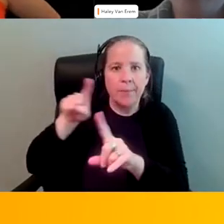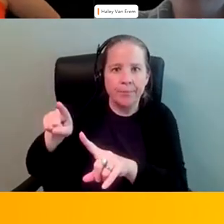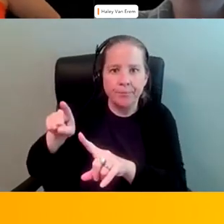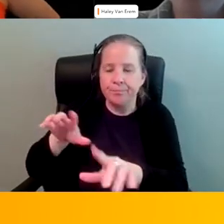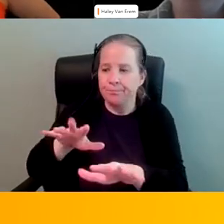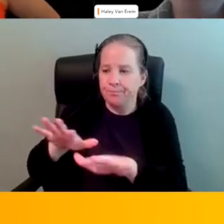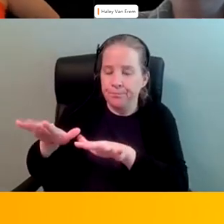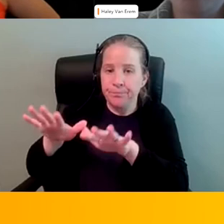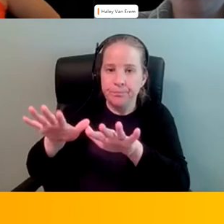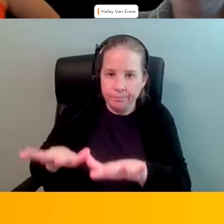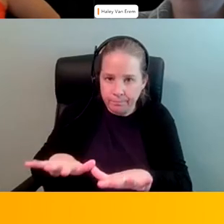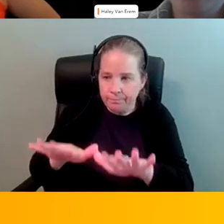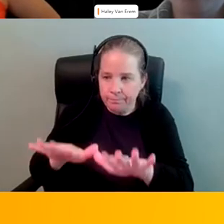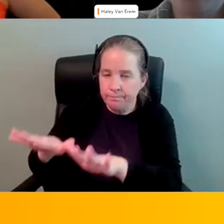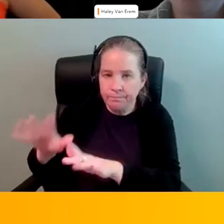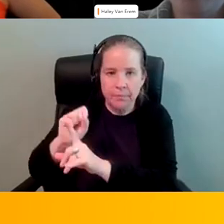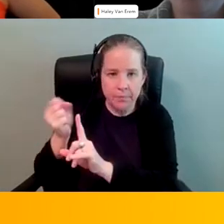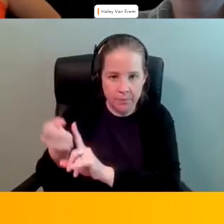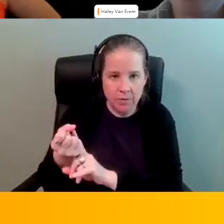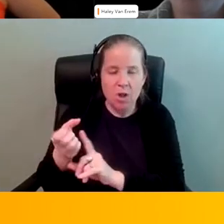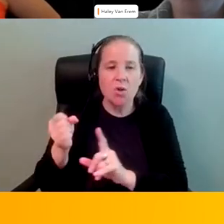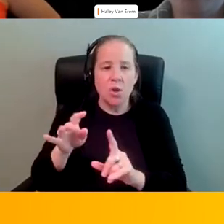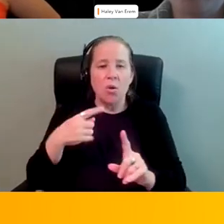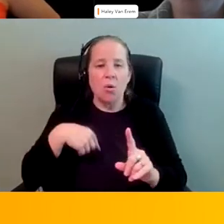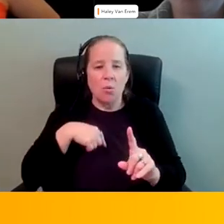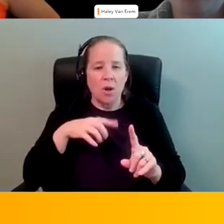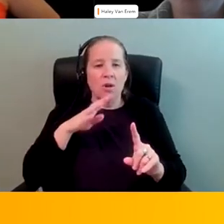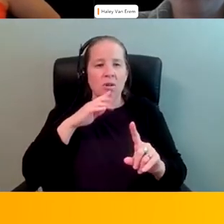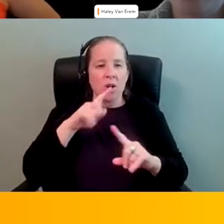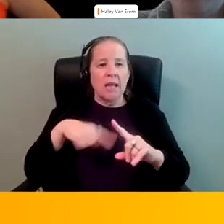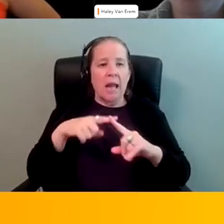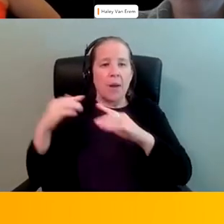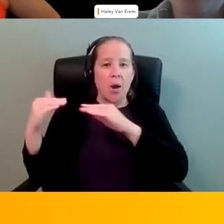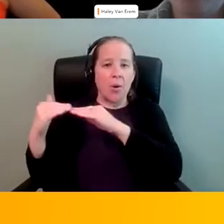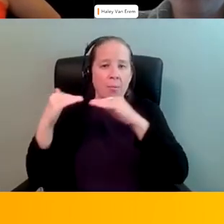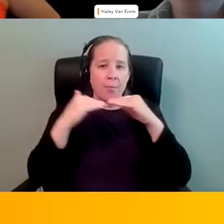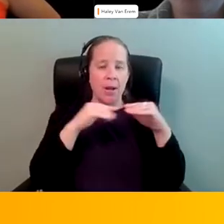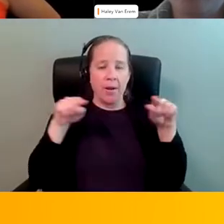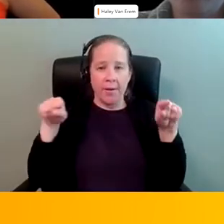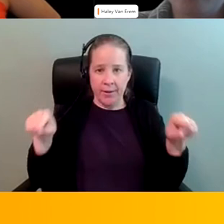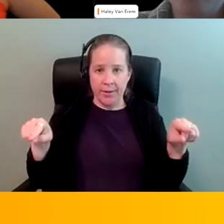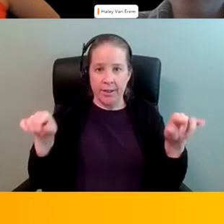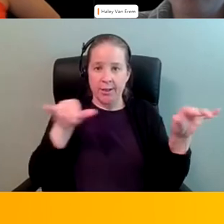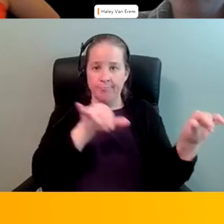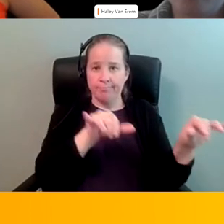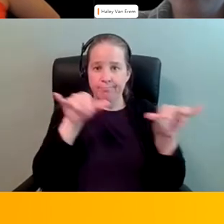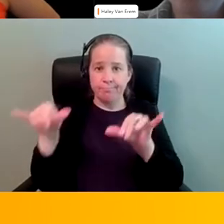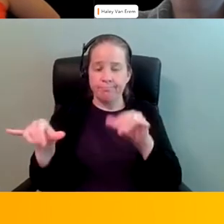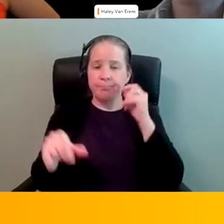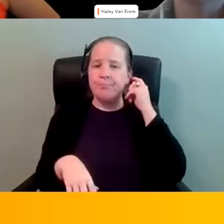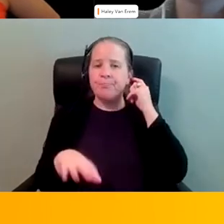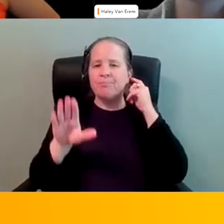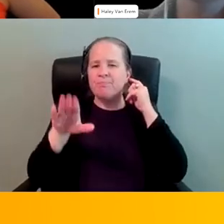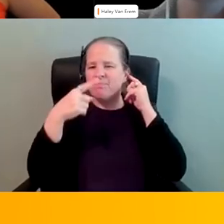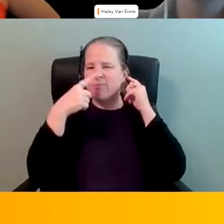call on that situation. So we're talking about parity here. This is this is great. Can I